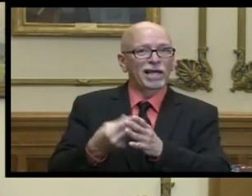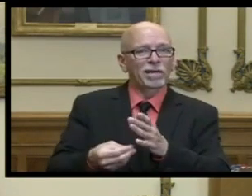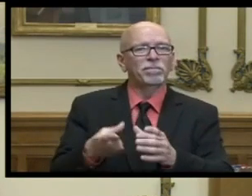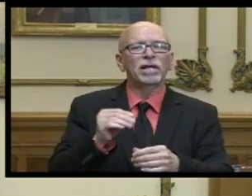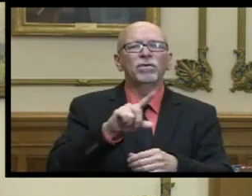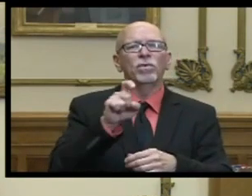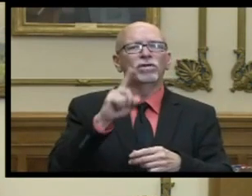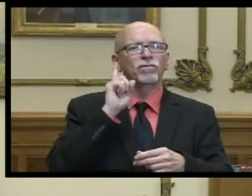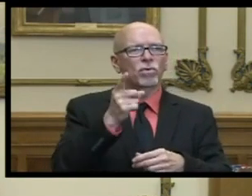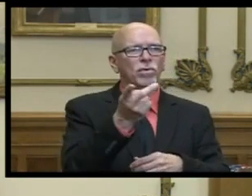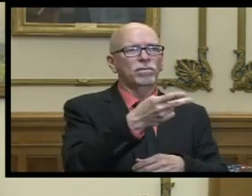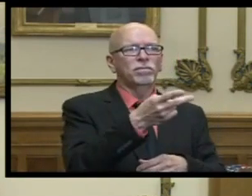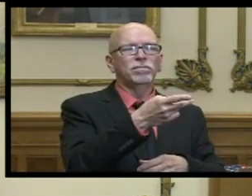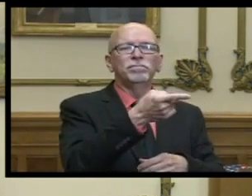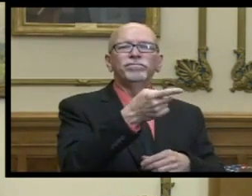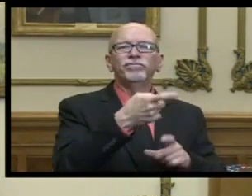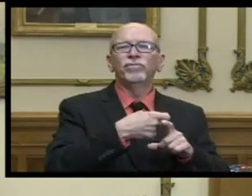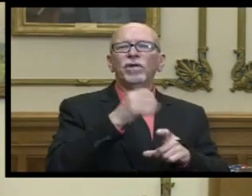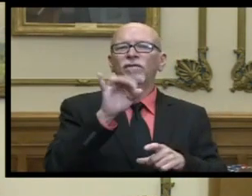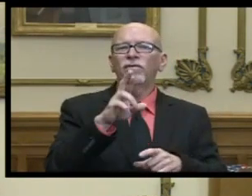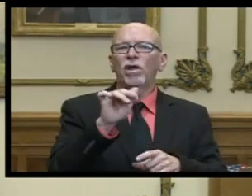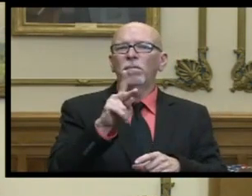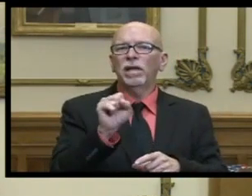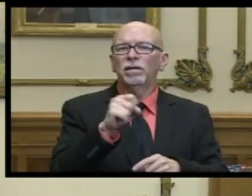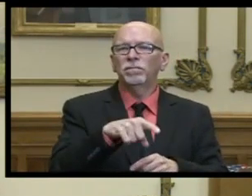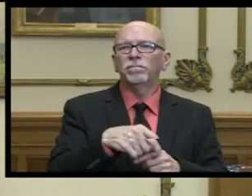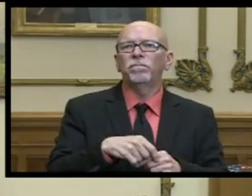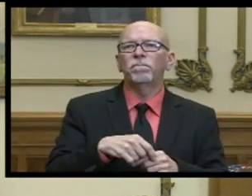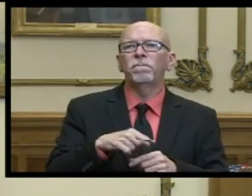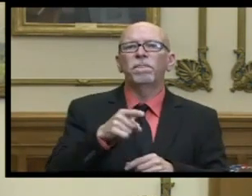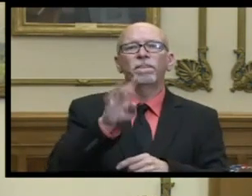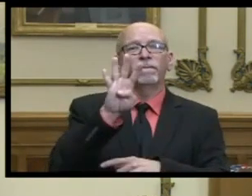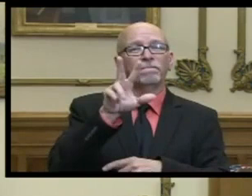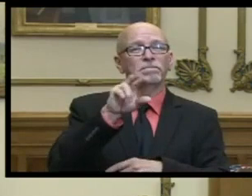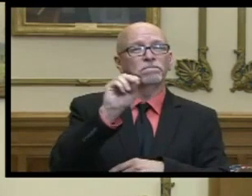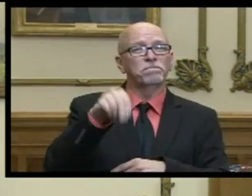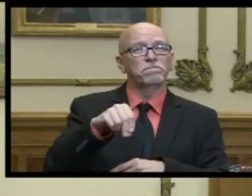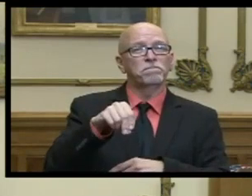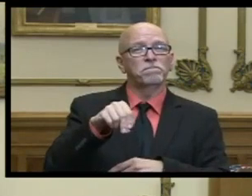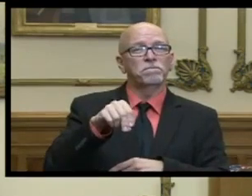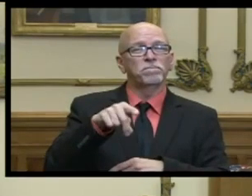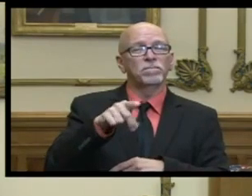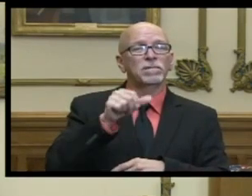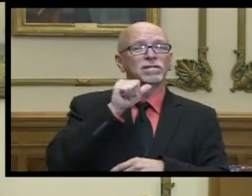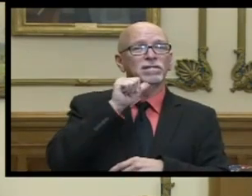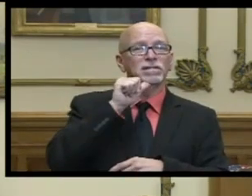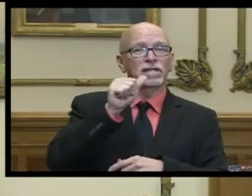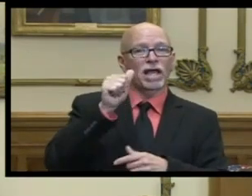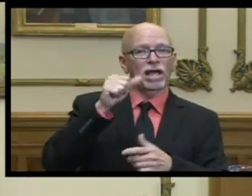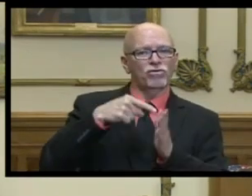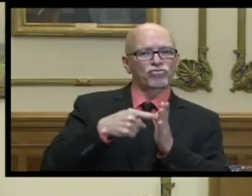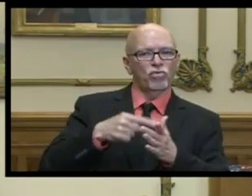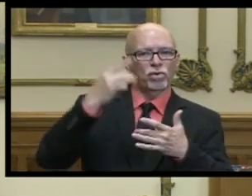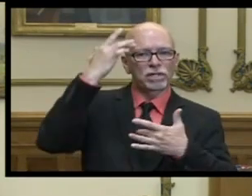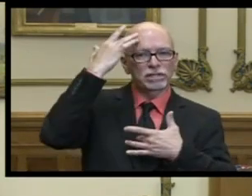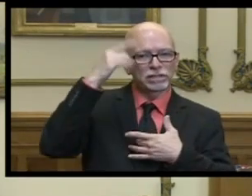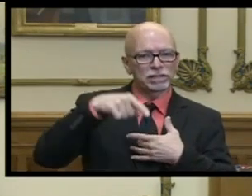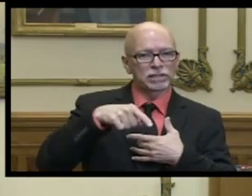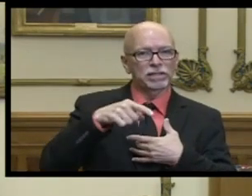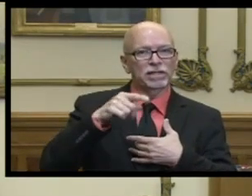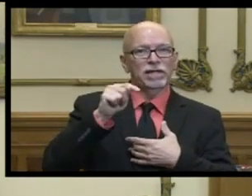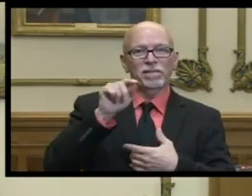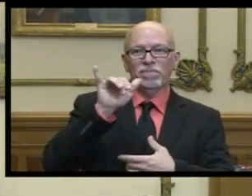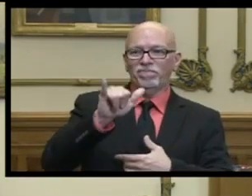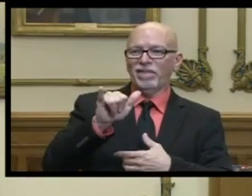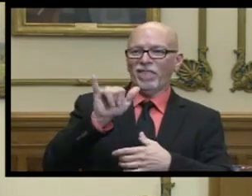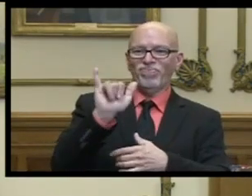my question for the um folks from fairbanks would be the 43 percent that were asymptomatic was that at that moment